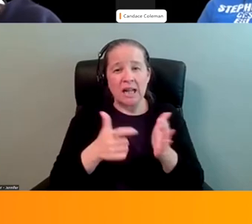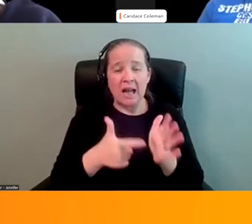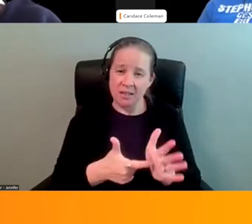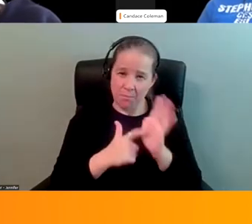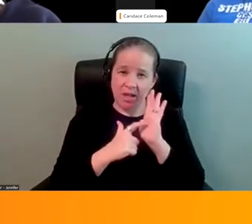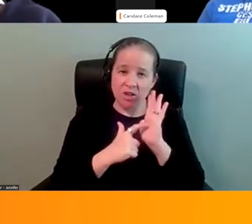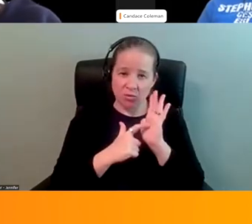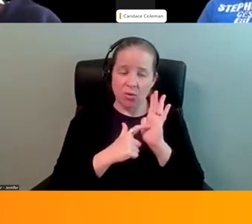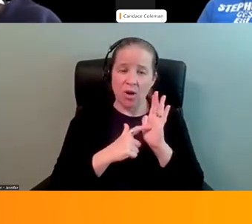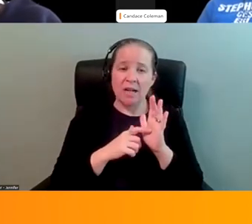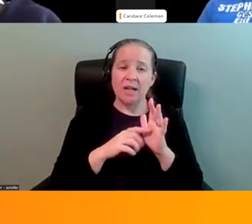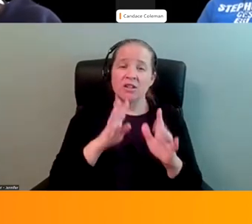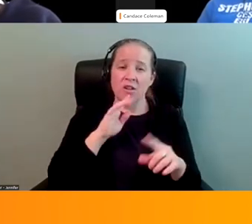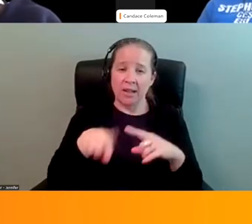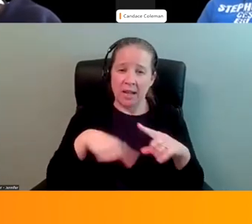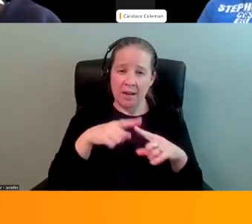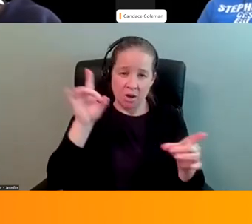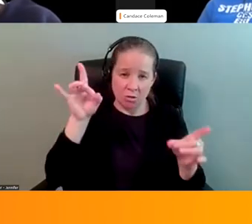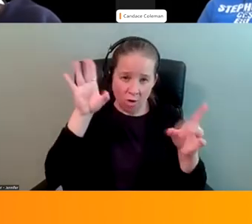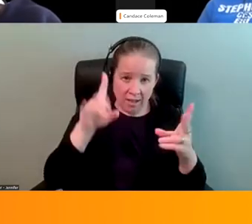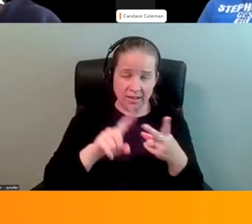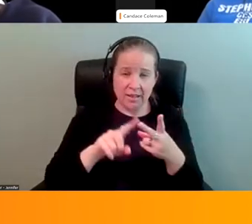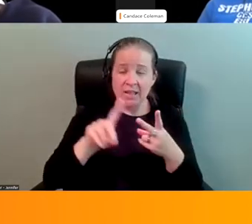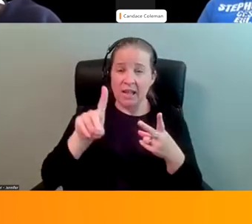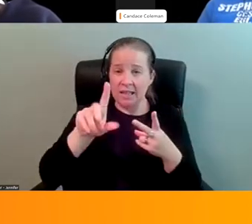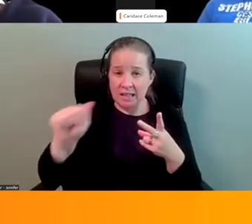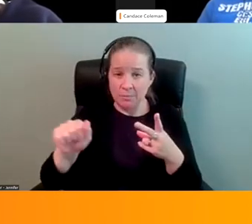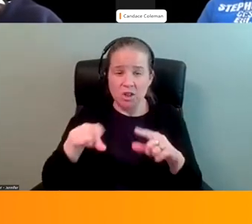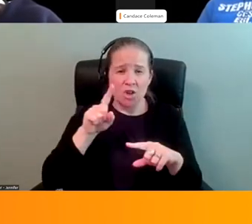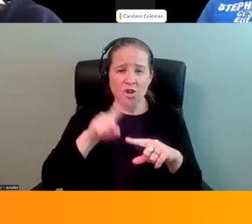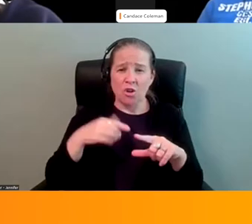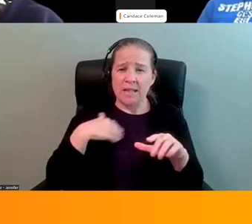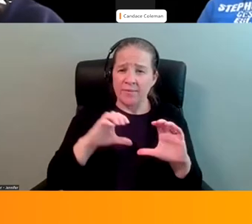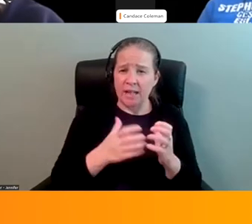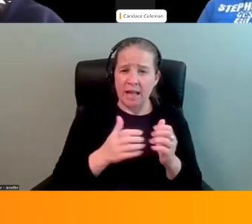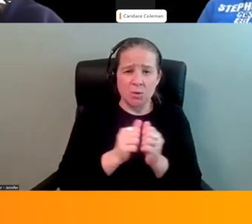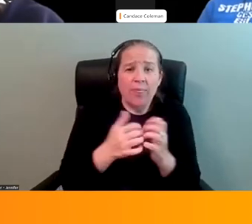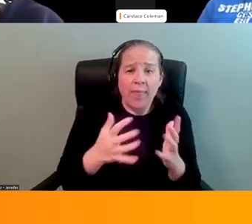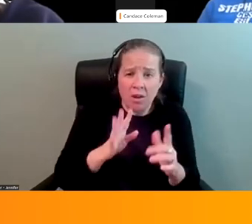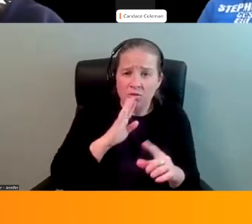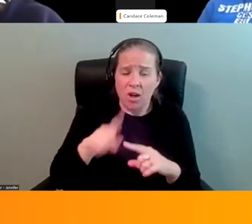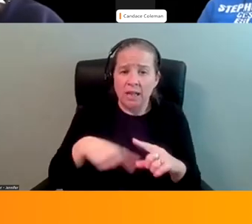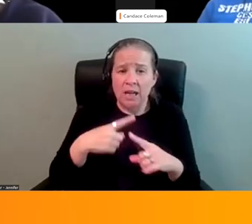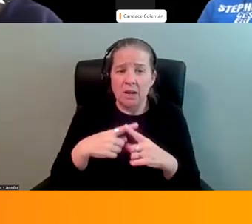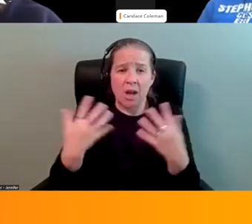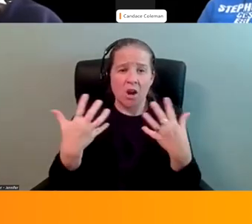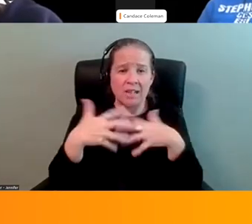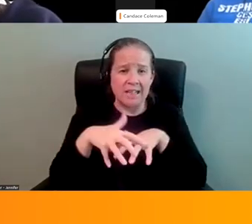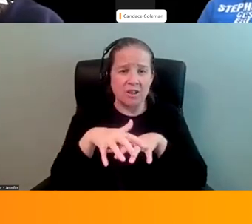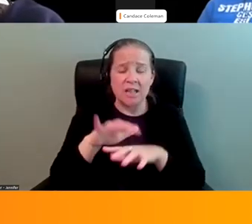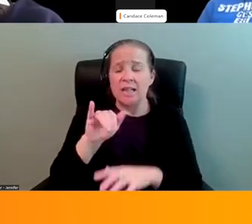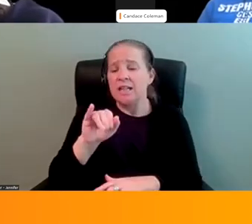on crisis, on disability, and you cannot have those classes without talking about intersectionality,